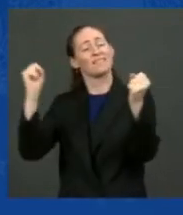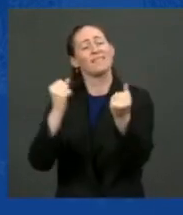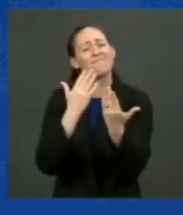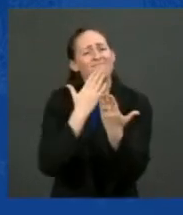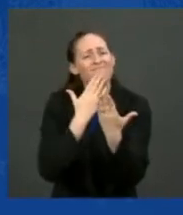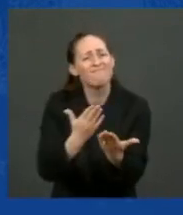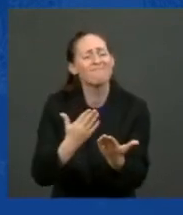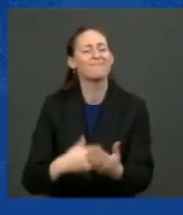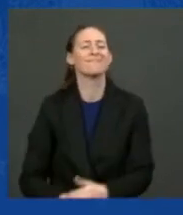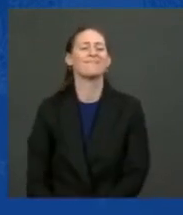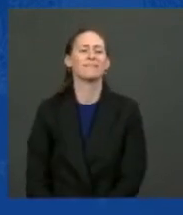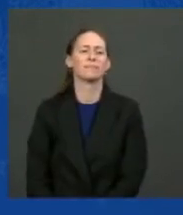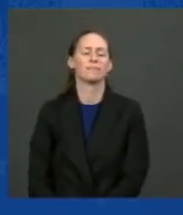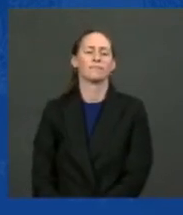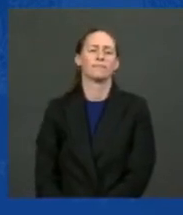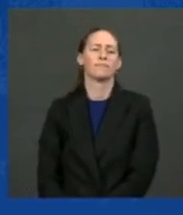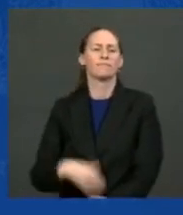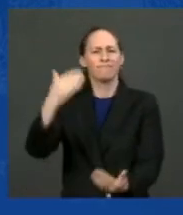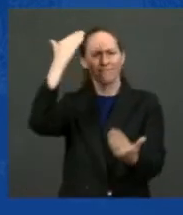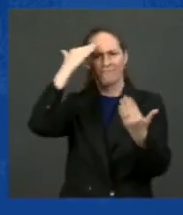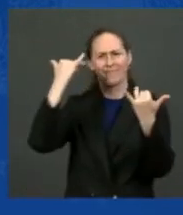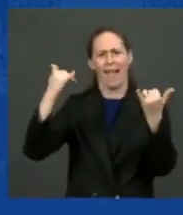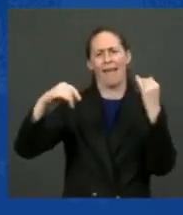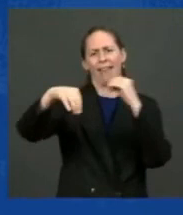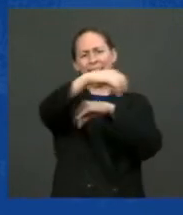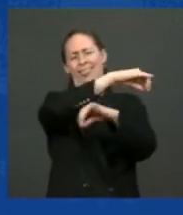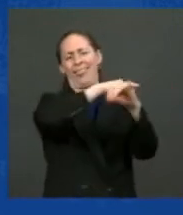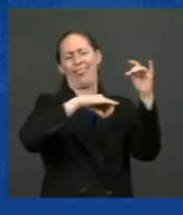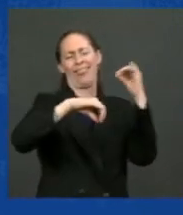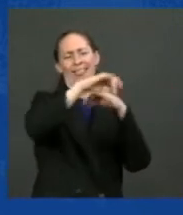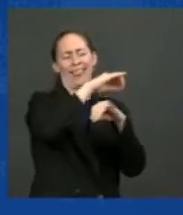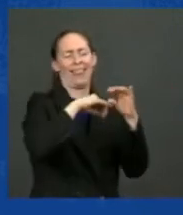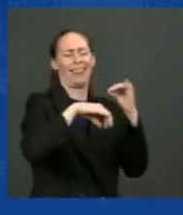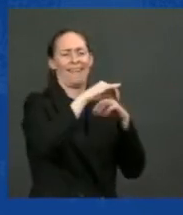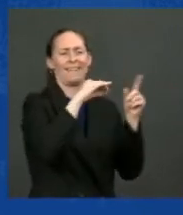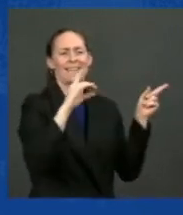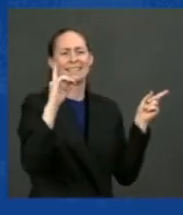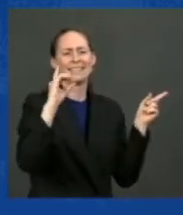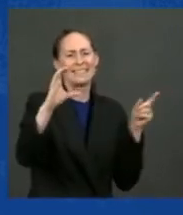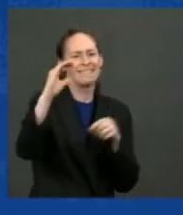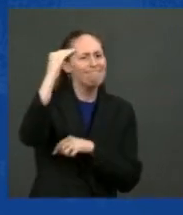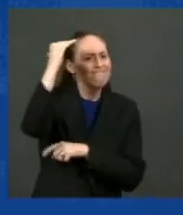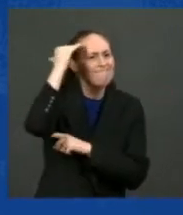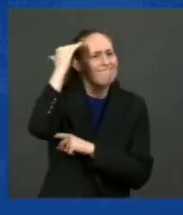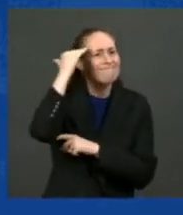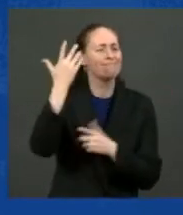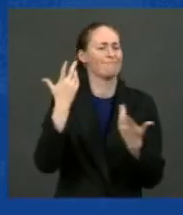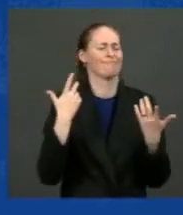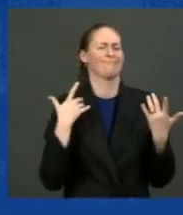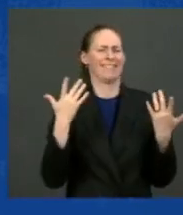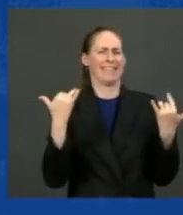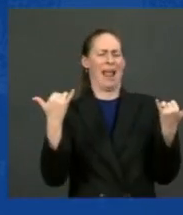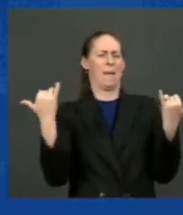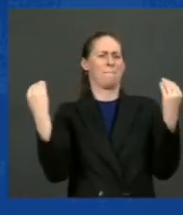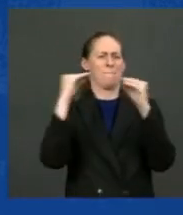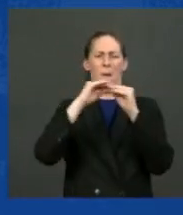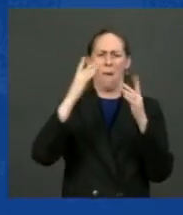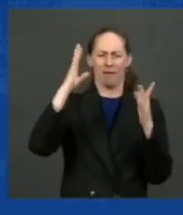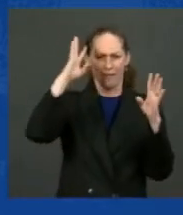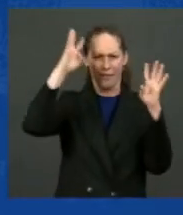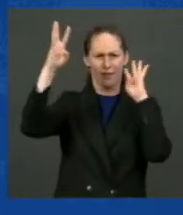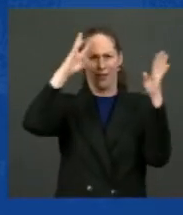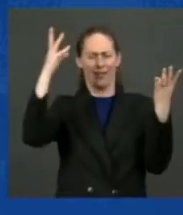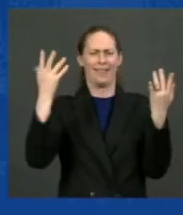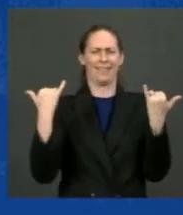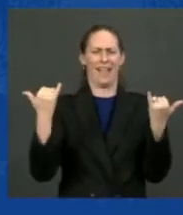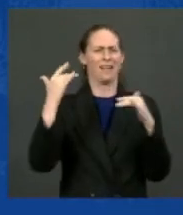noise in Washington. There always is. But it seems to me a little more than usual now. A whole lot of hyperbole. A lot